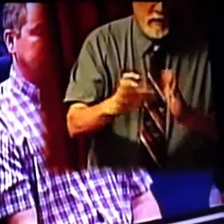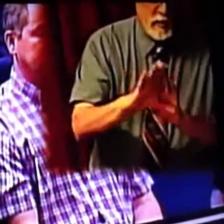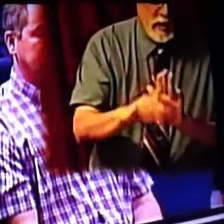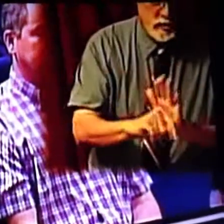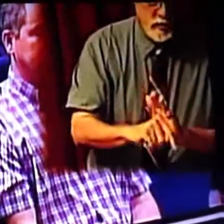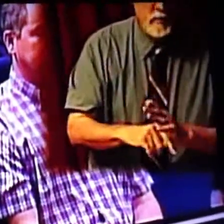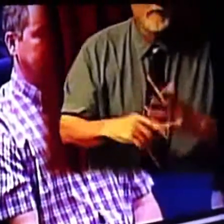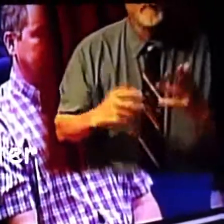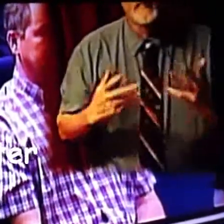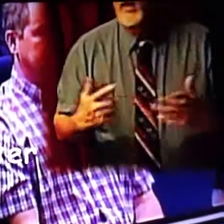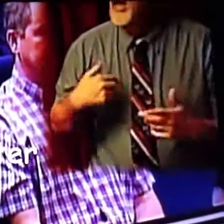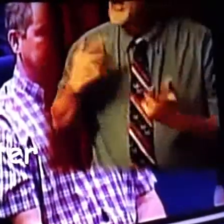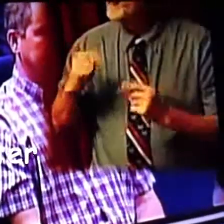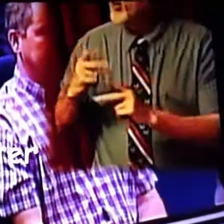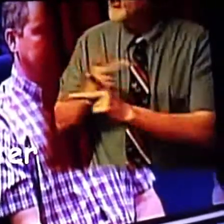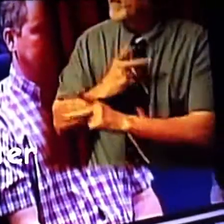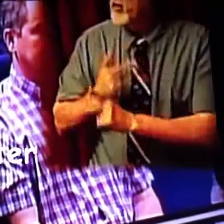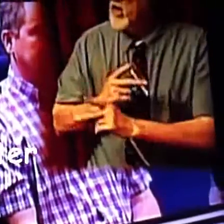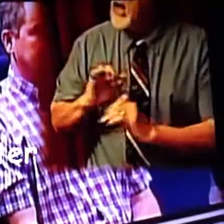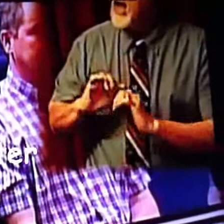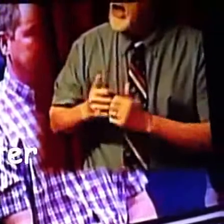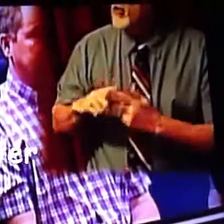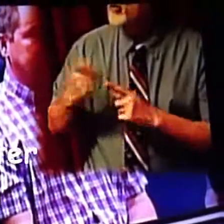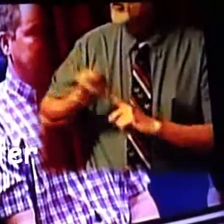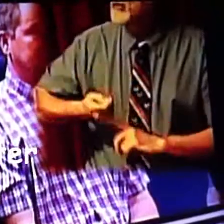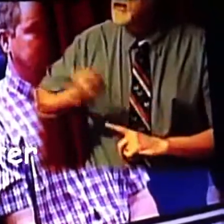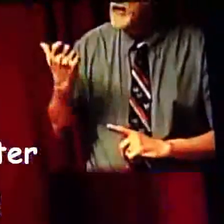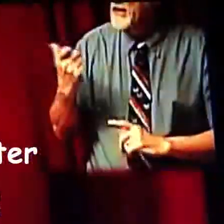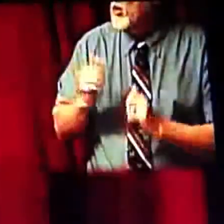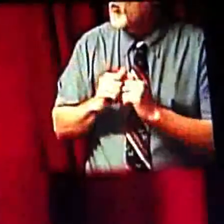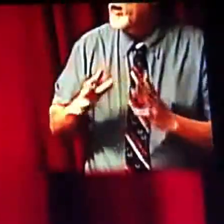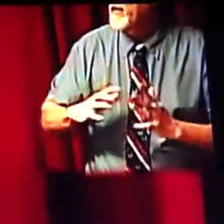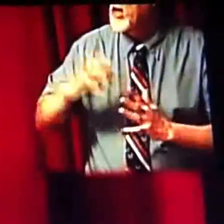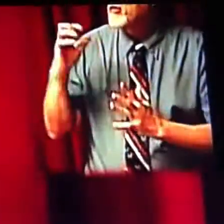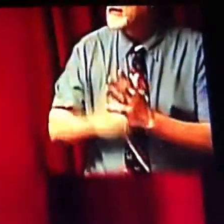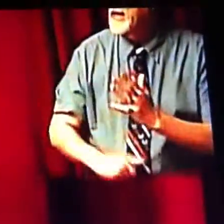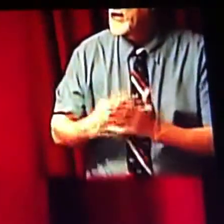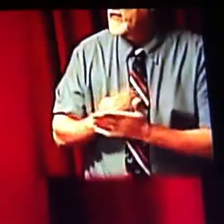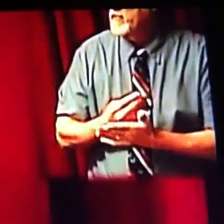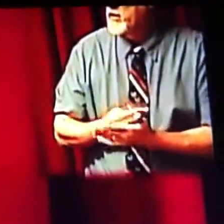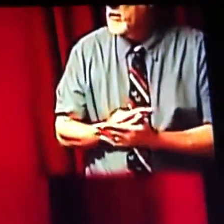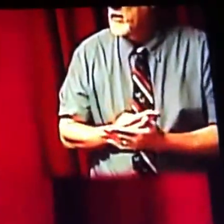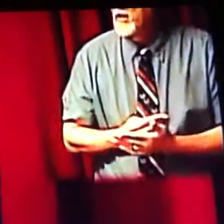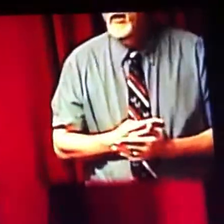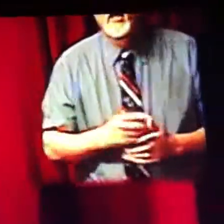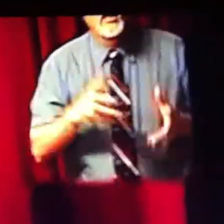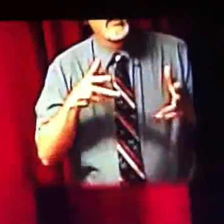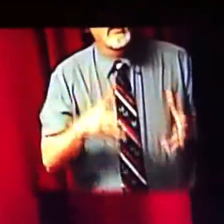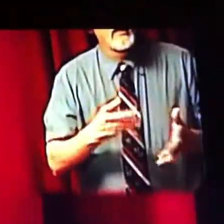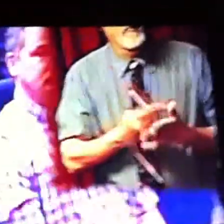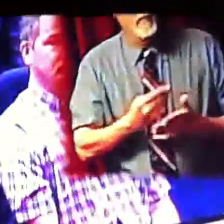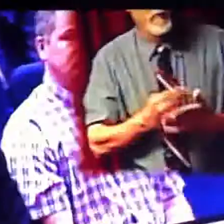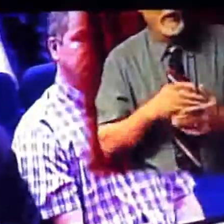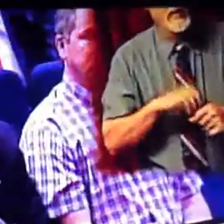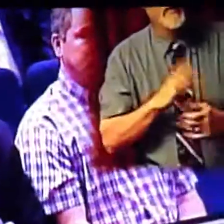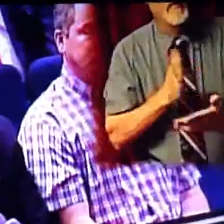But I think . I'm trying to figure out a way to delete the item without taking the money away. I think you can leave the money in the